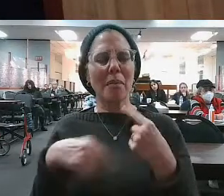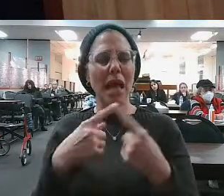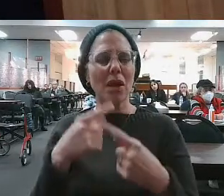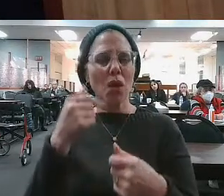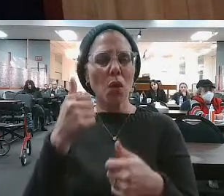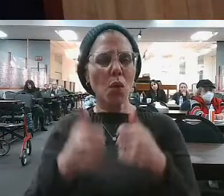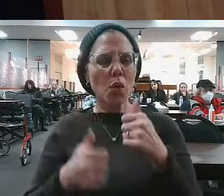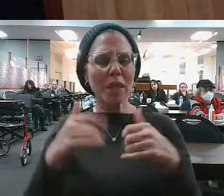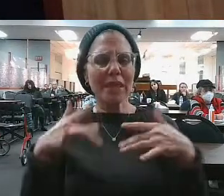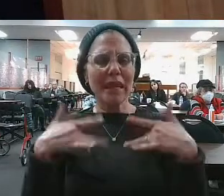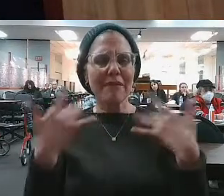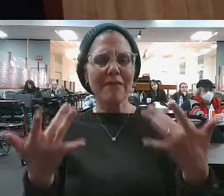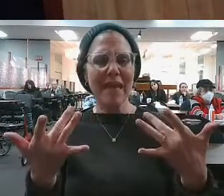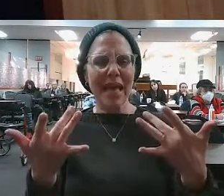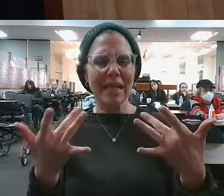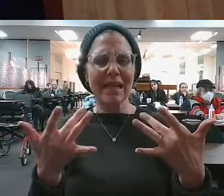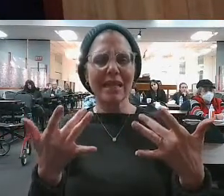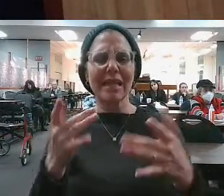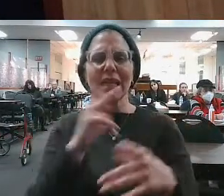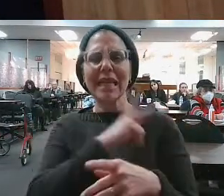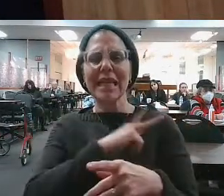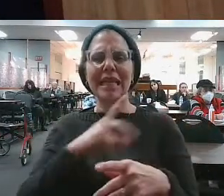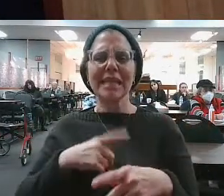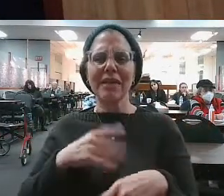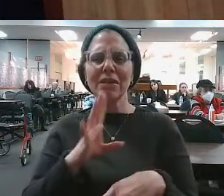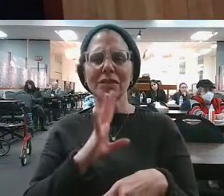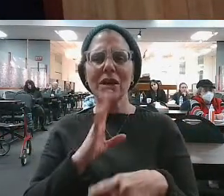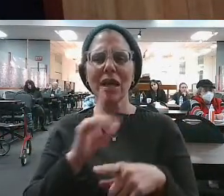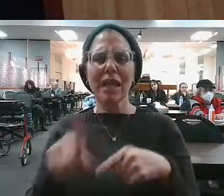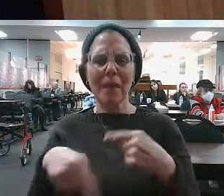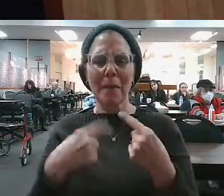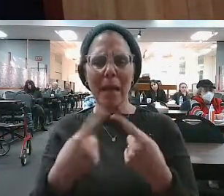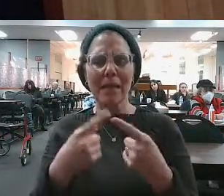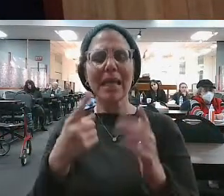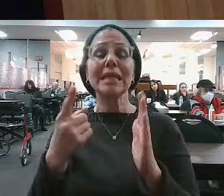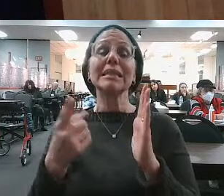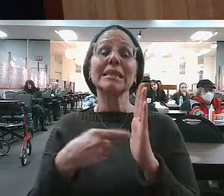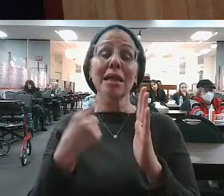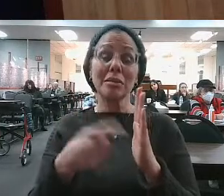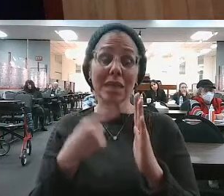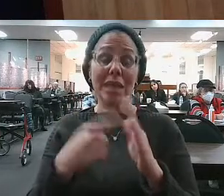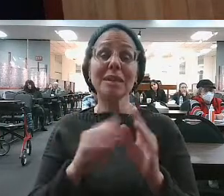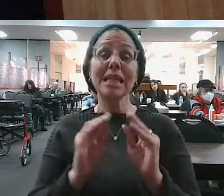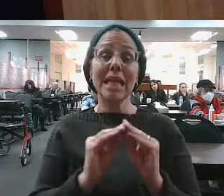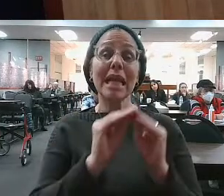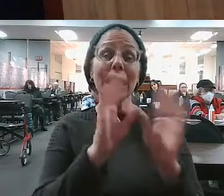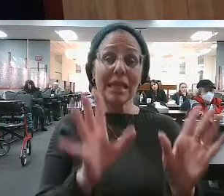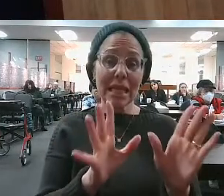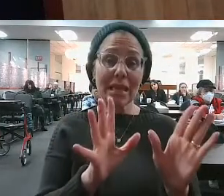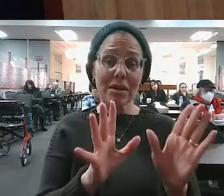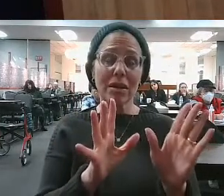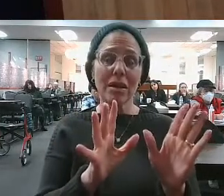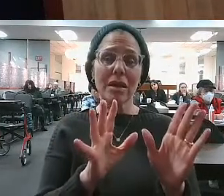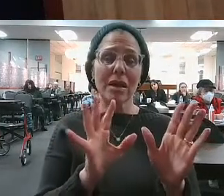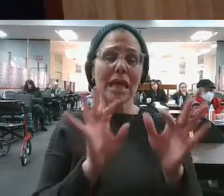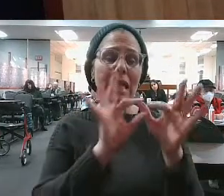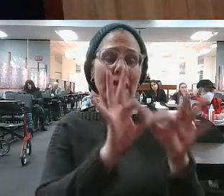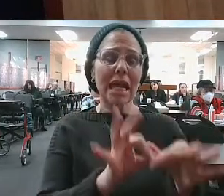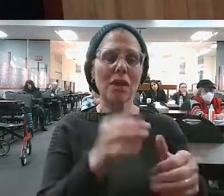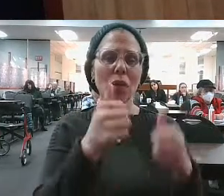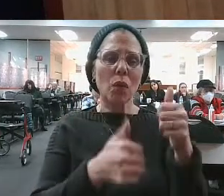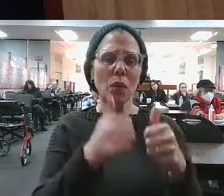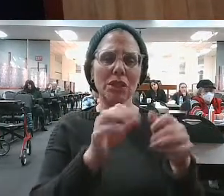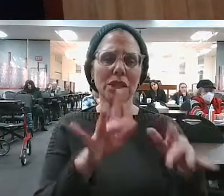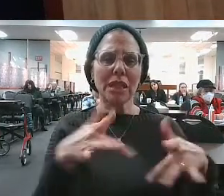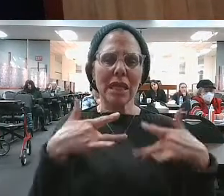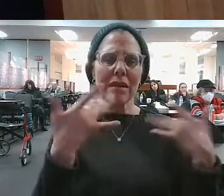terms of what is David HaMelech alluding to. But sometimes David HaMelech is quite explicit in a particular event that